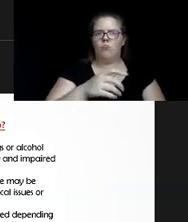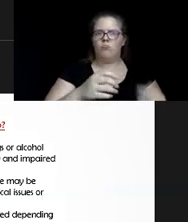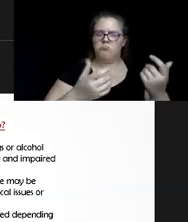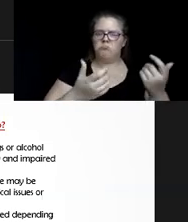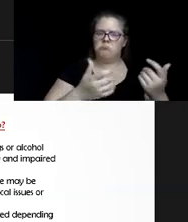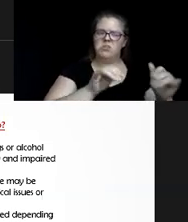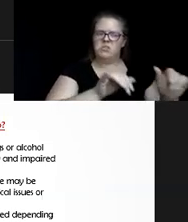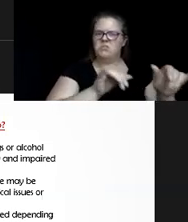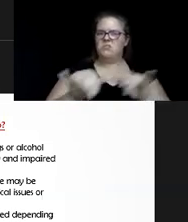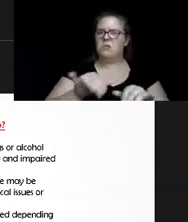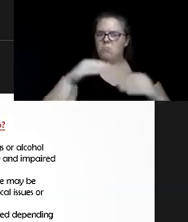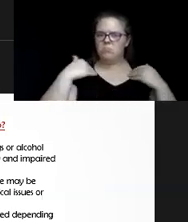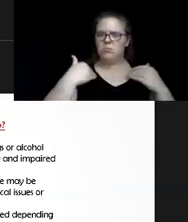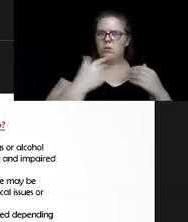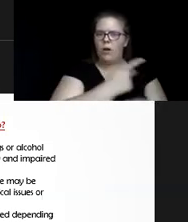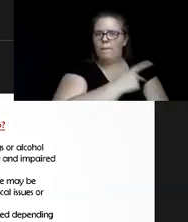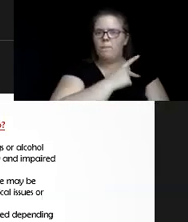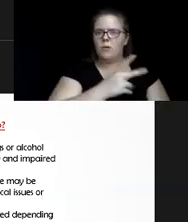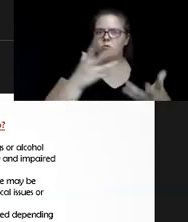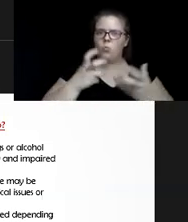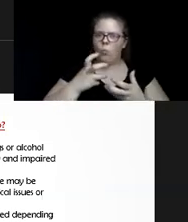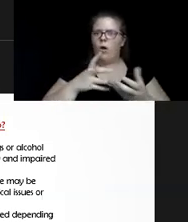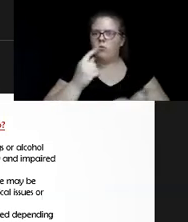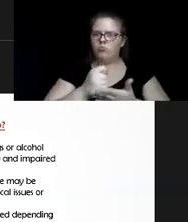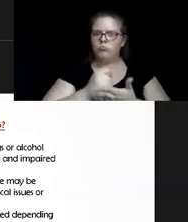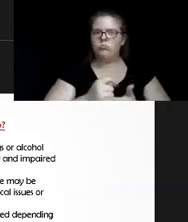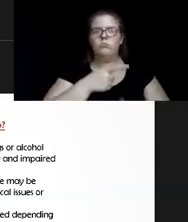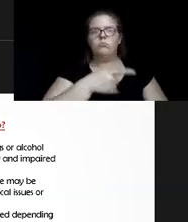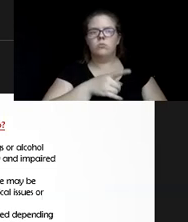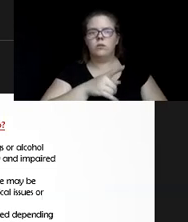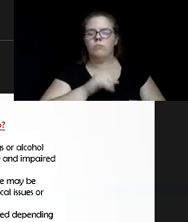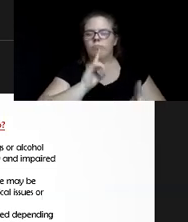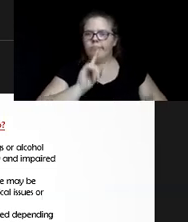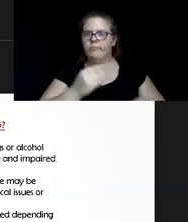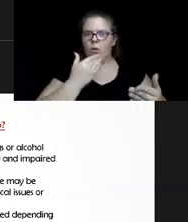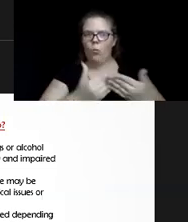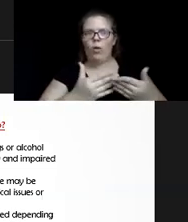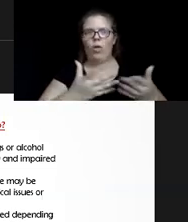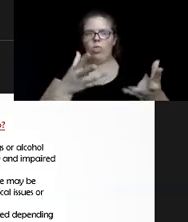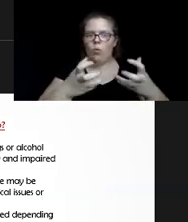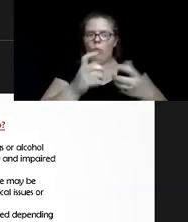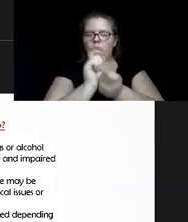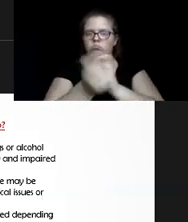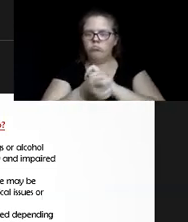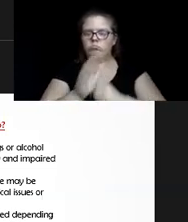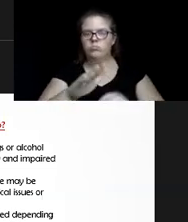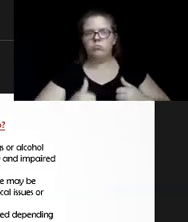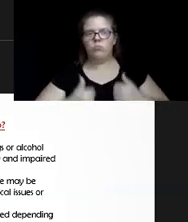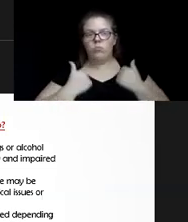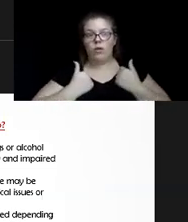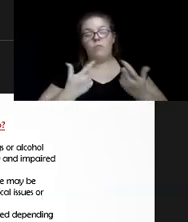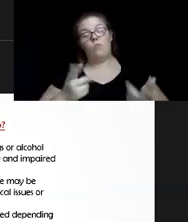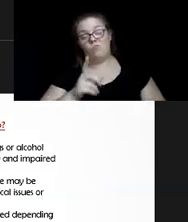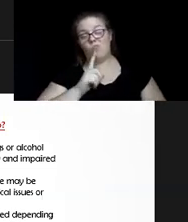patients. They absolutely respond well and they're eager to make changes in their life. And actually they have better attendance at group